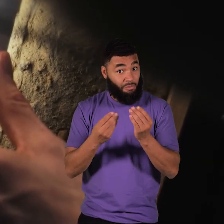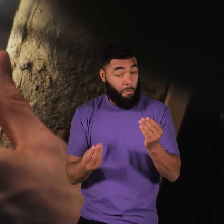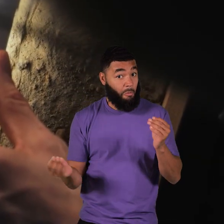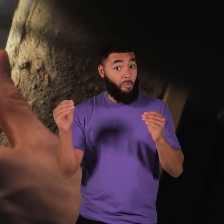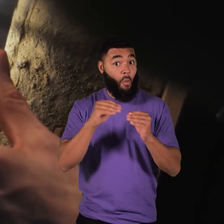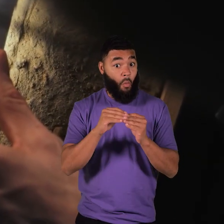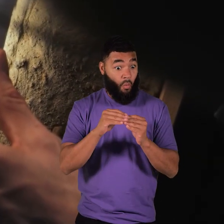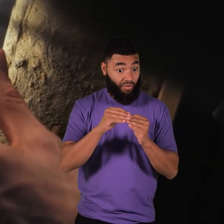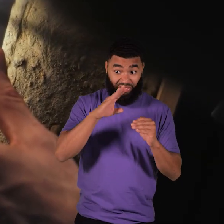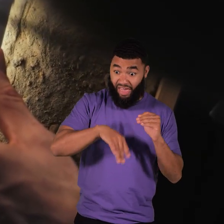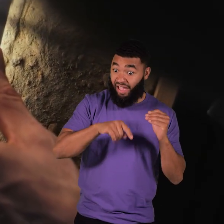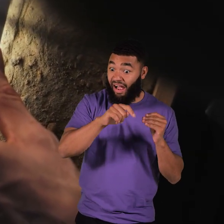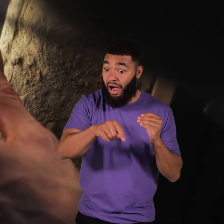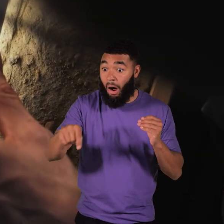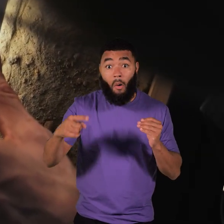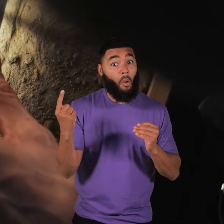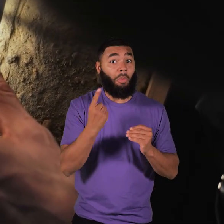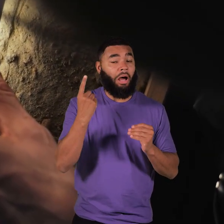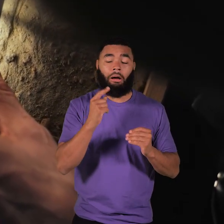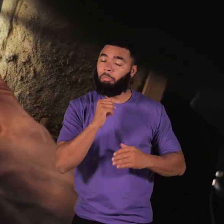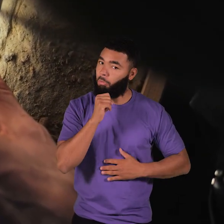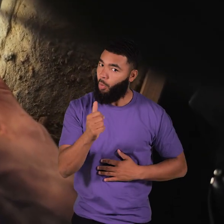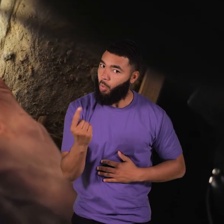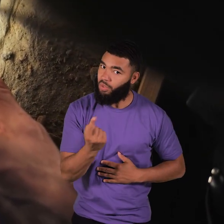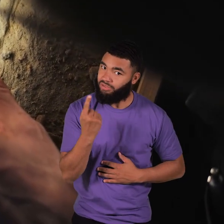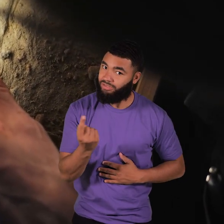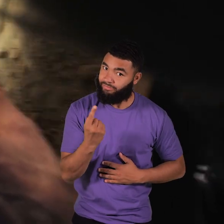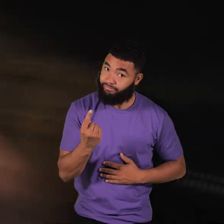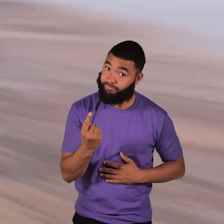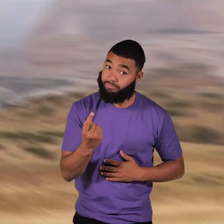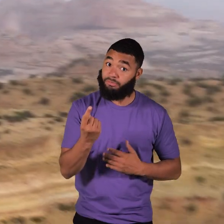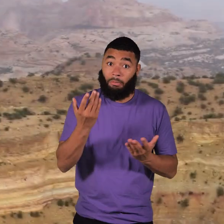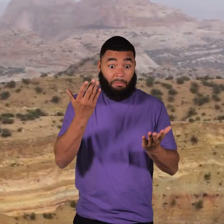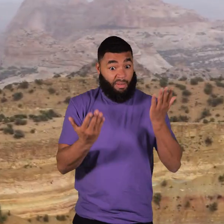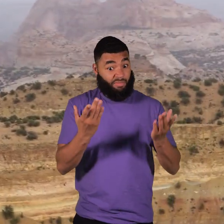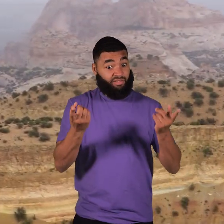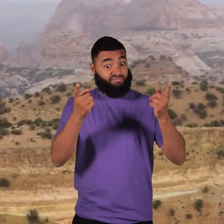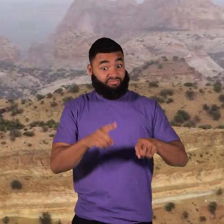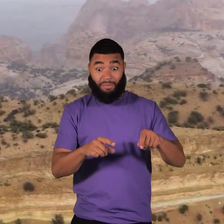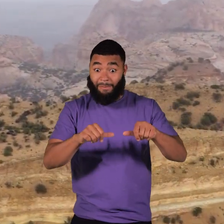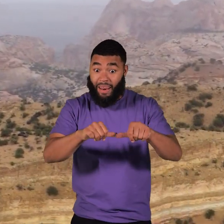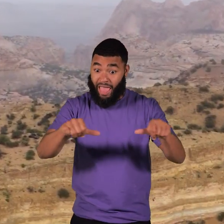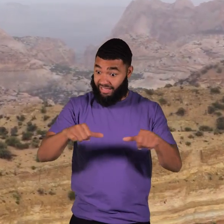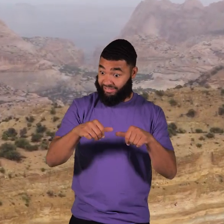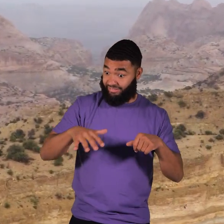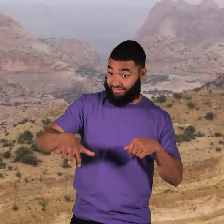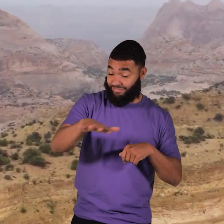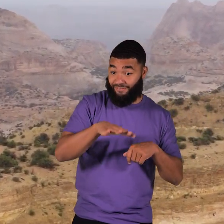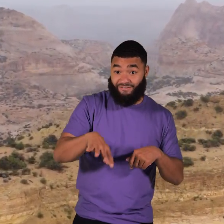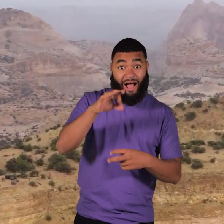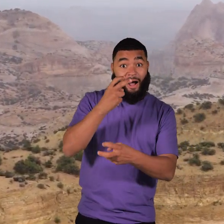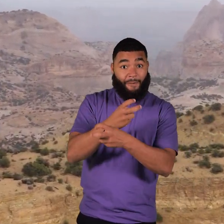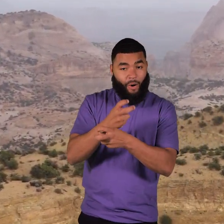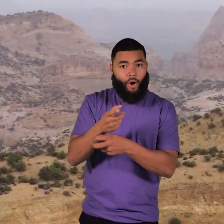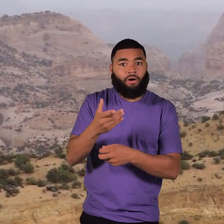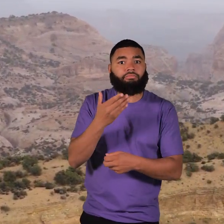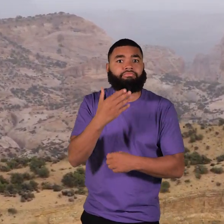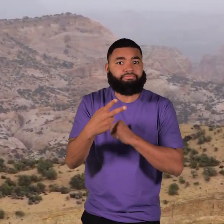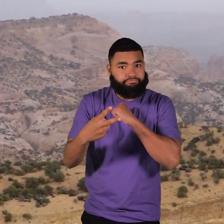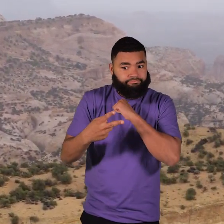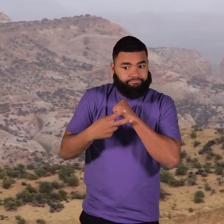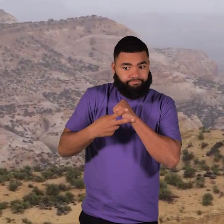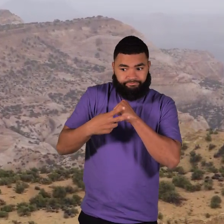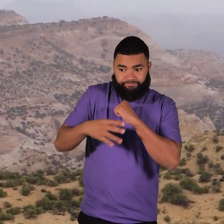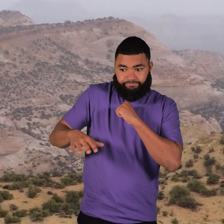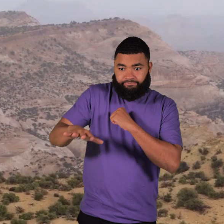always mean there was more of one species than others, though. It might mean that the place where they found the fossils is